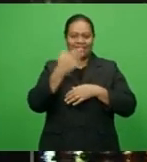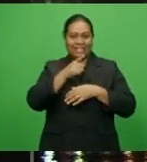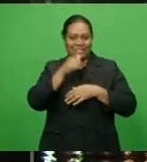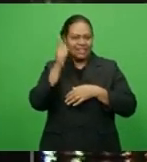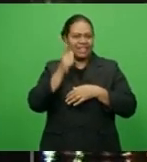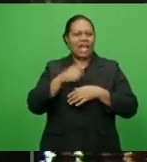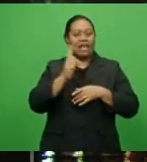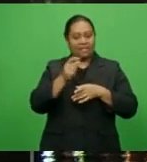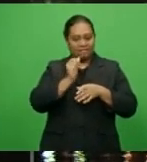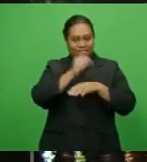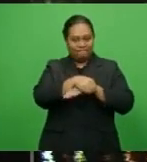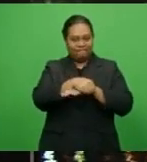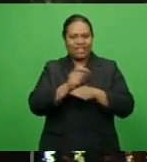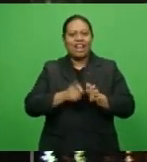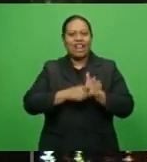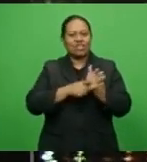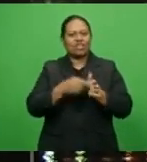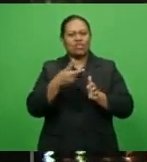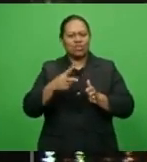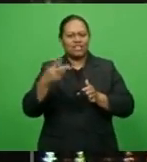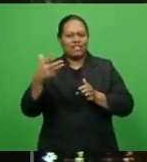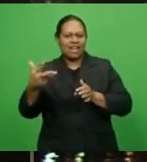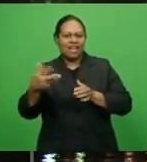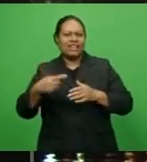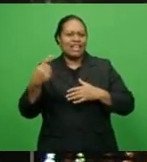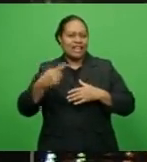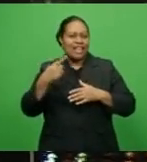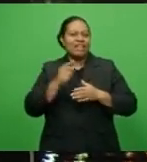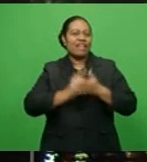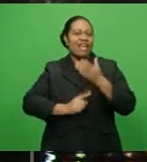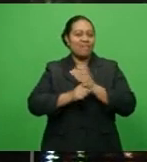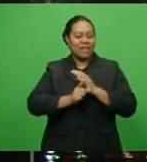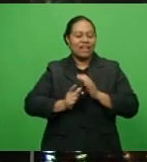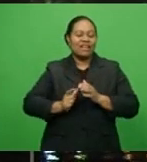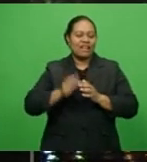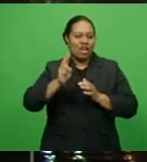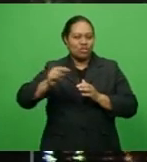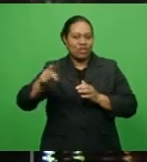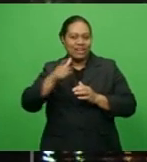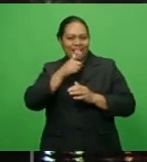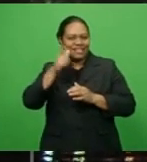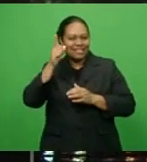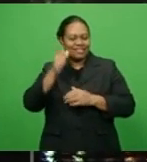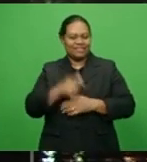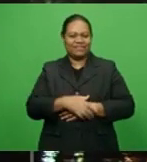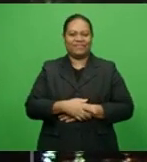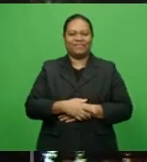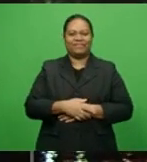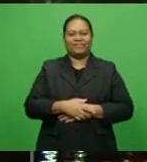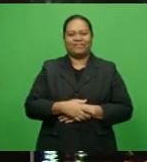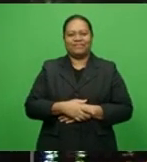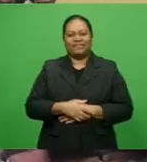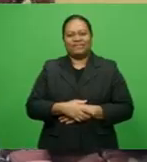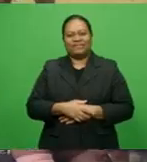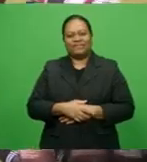They defeated Laotoka 29-11 at Rathadakambaupak in our story yesterday. Karalaini Thavi with the story.